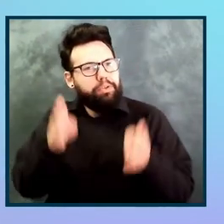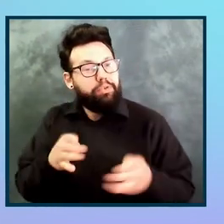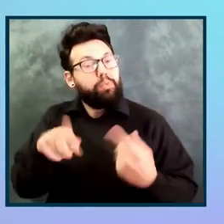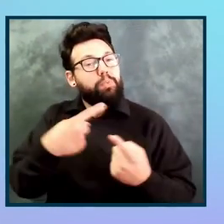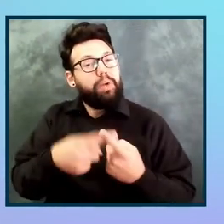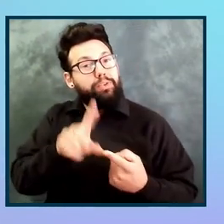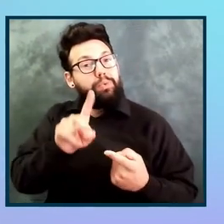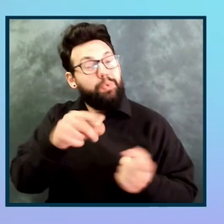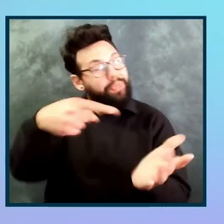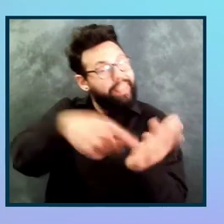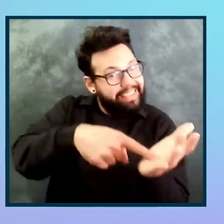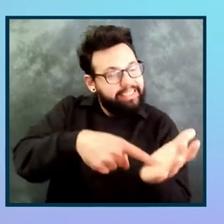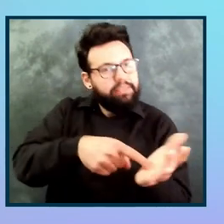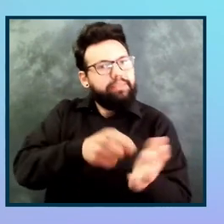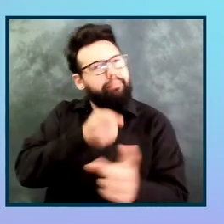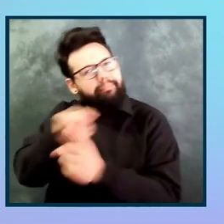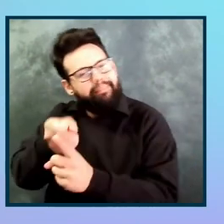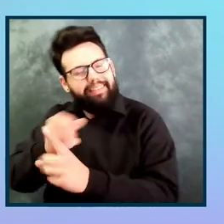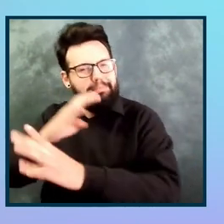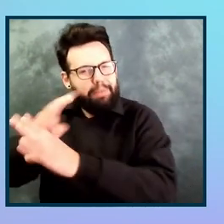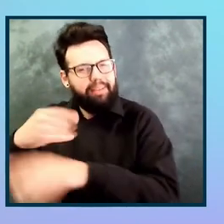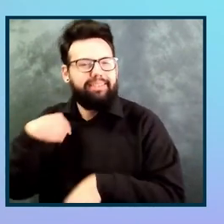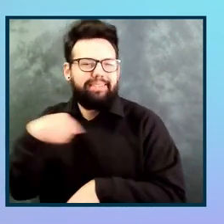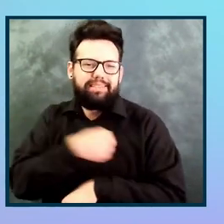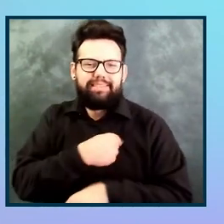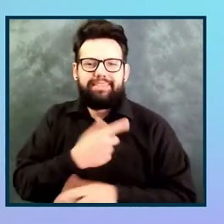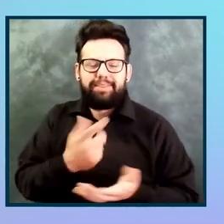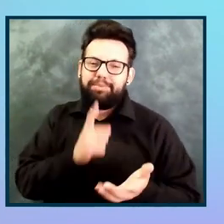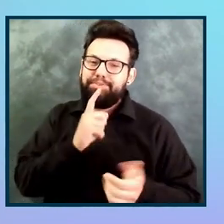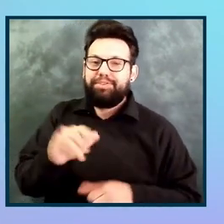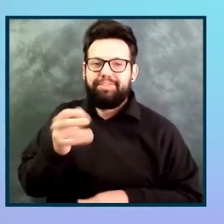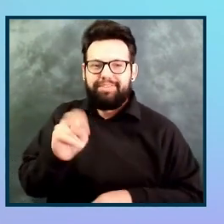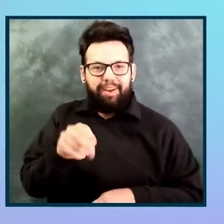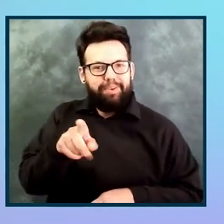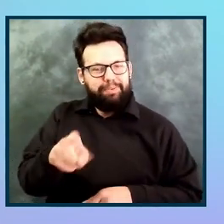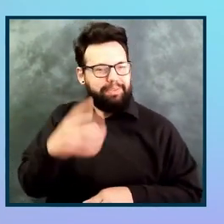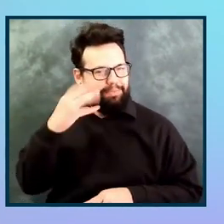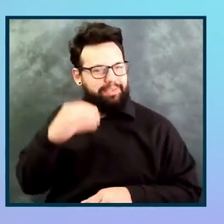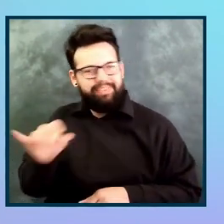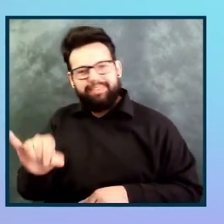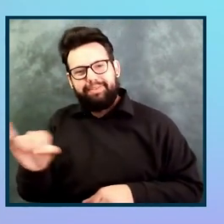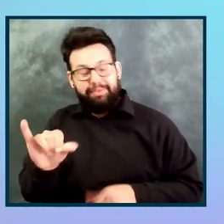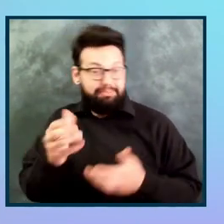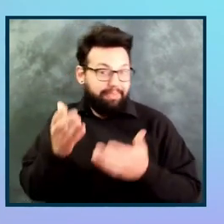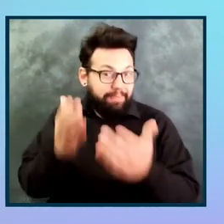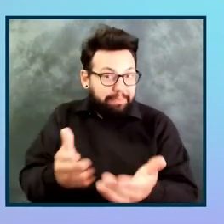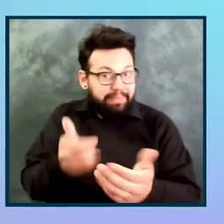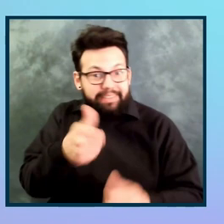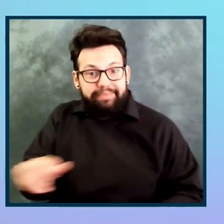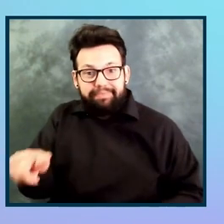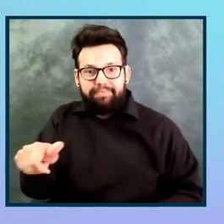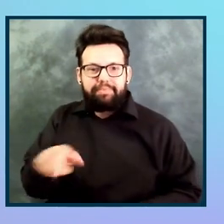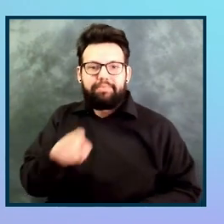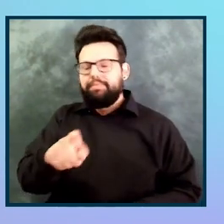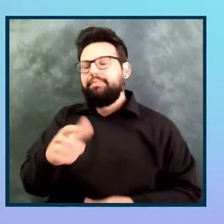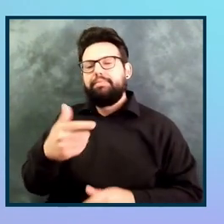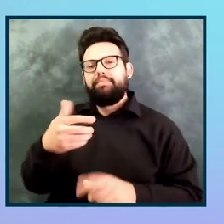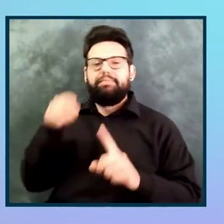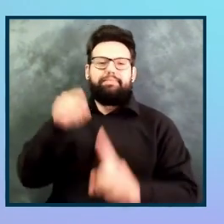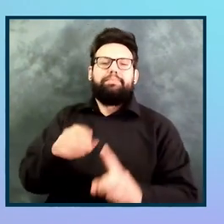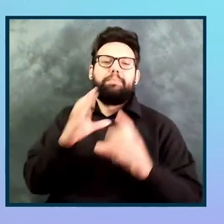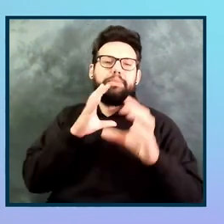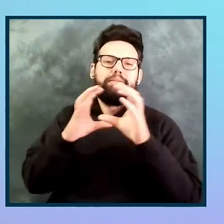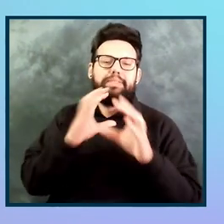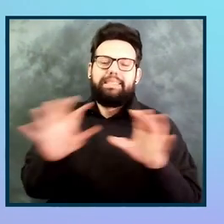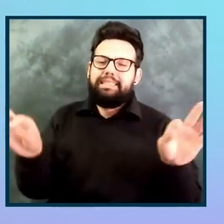would be my recommendation. John, I'm sure you've had plenty of antagonistic stakeholders before. What would you recommend? And communication, it's key. Like you had